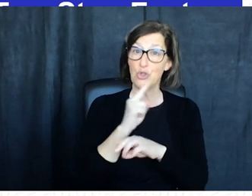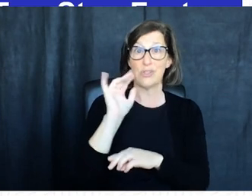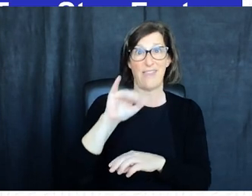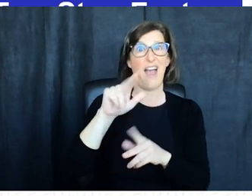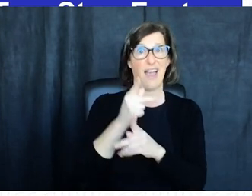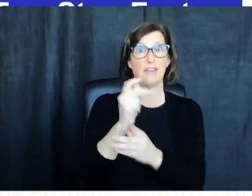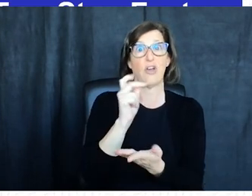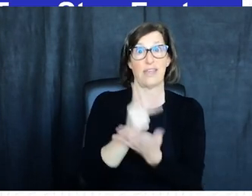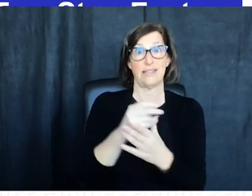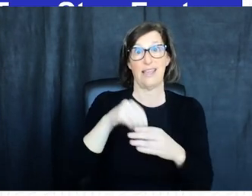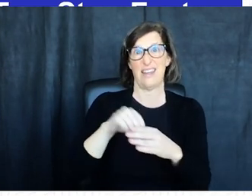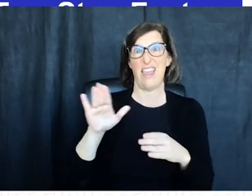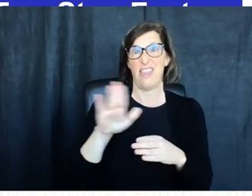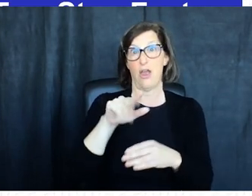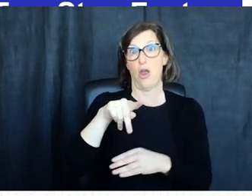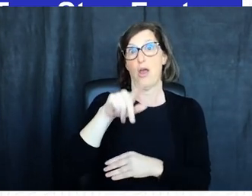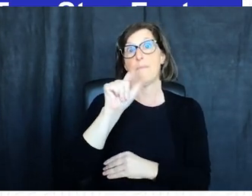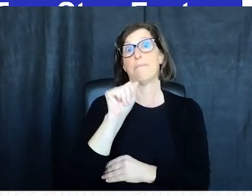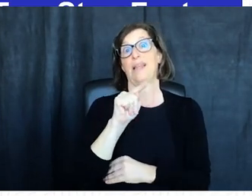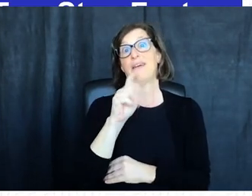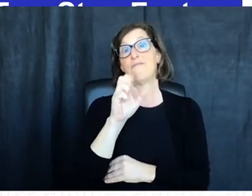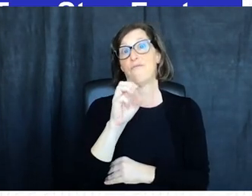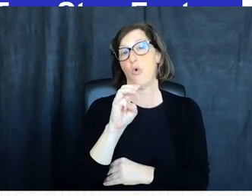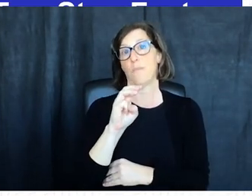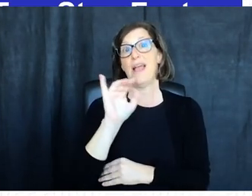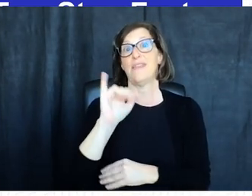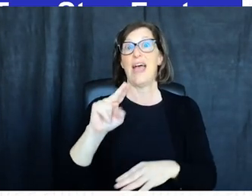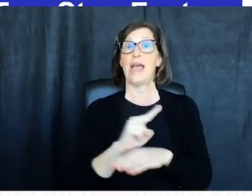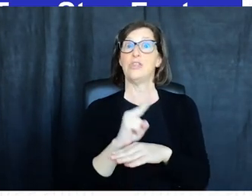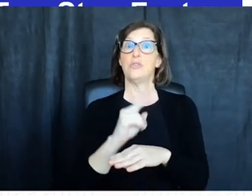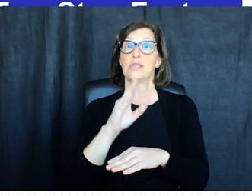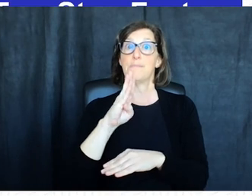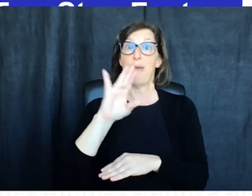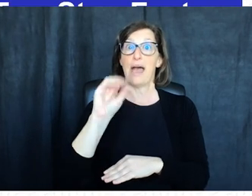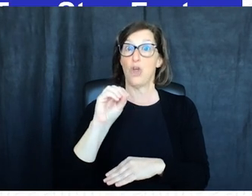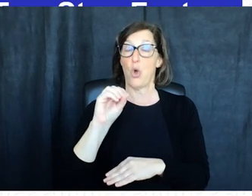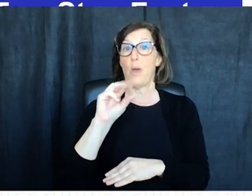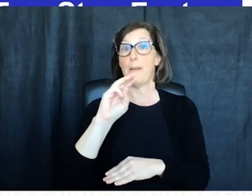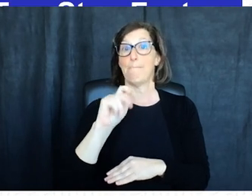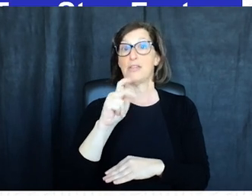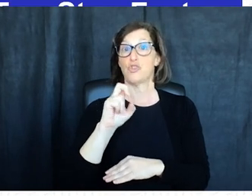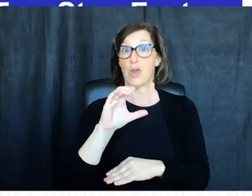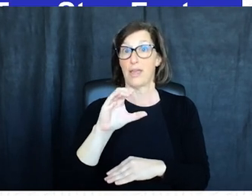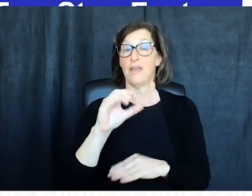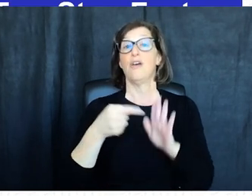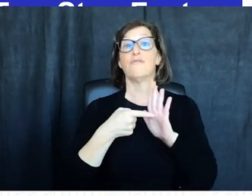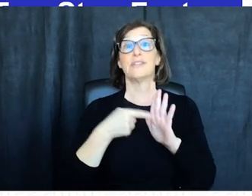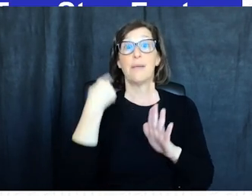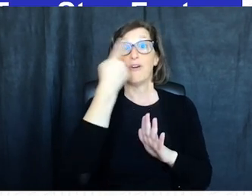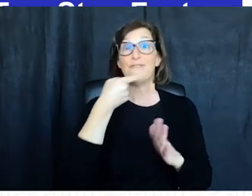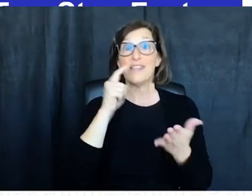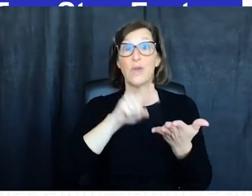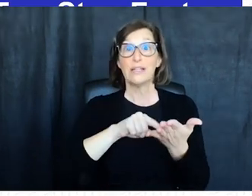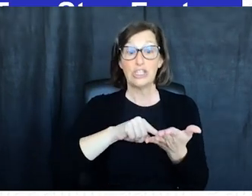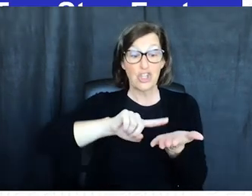use of fido authentication inside of their platform it can use secure biometric authentication mechanisms like facial recognition a fingerprint